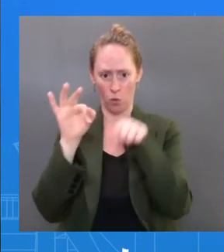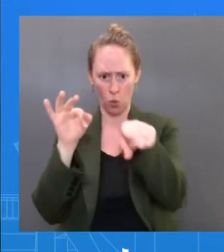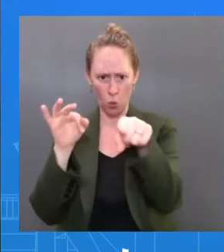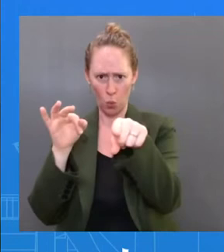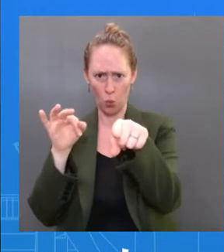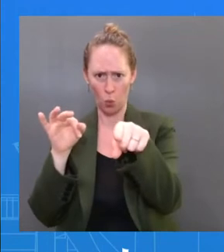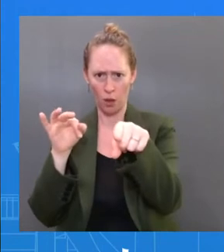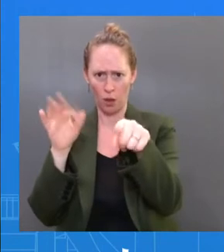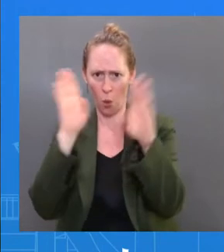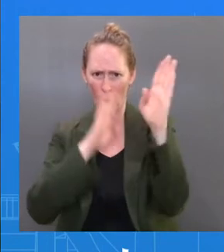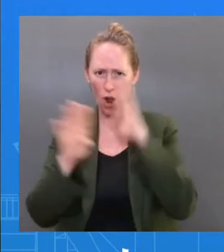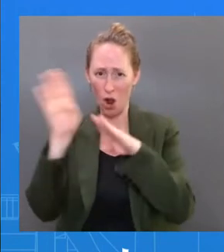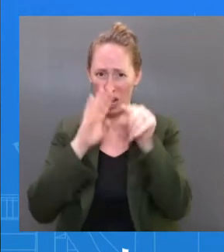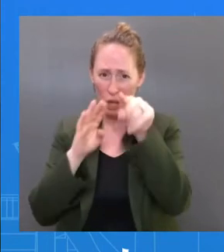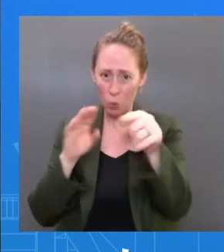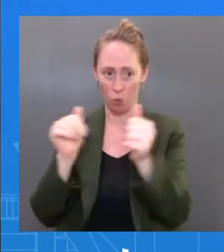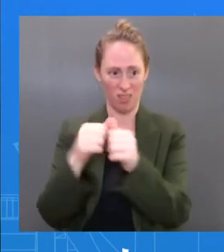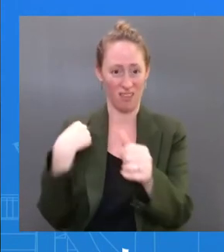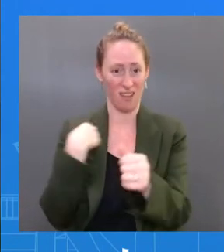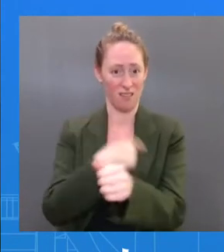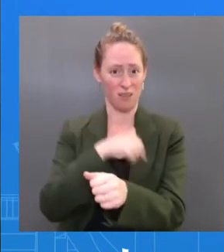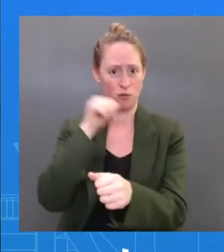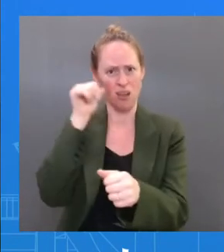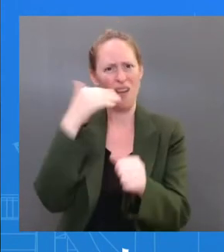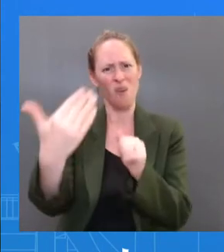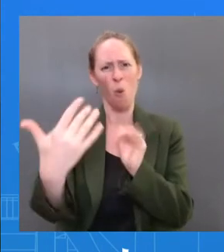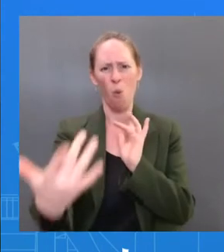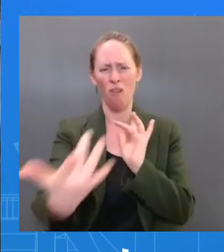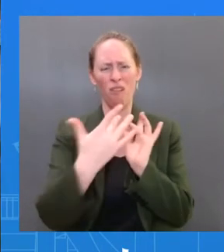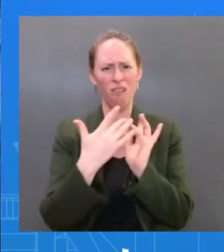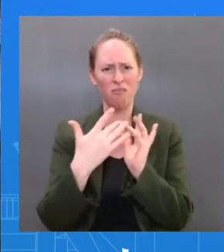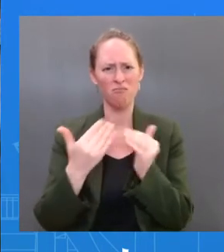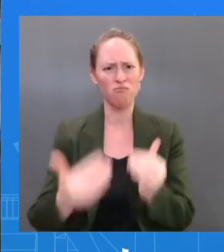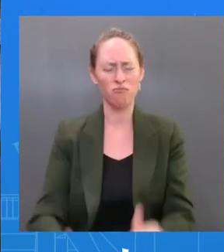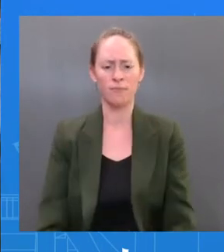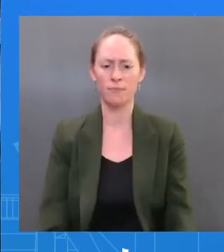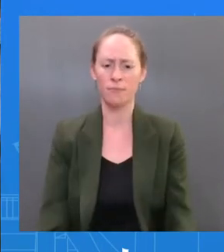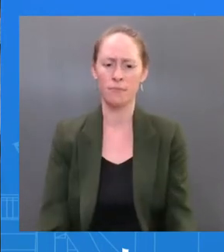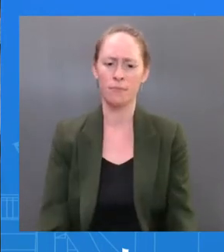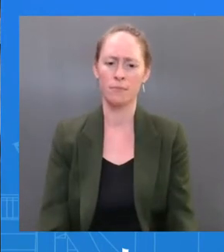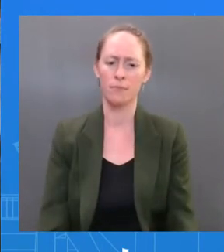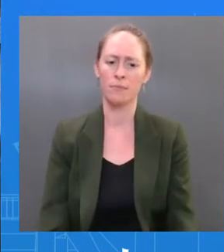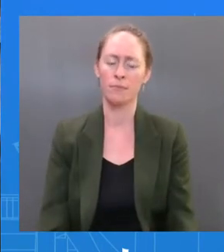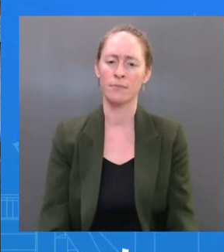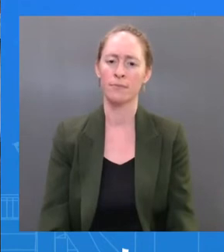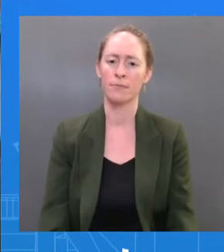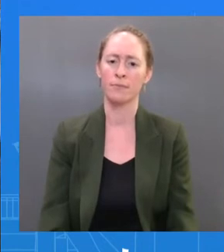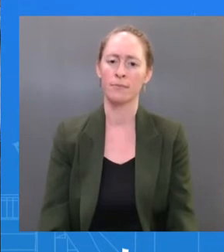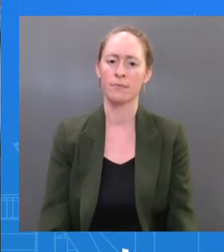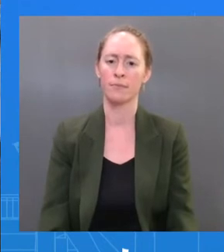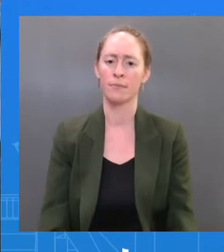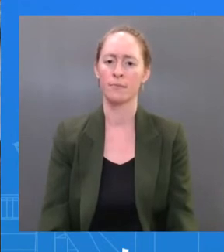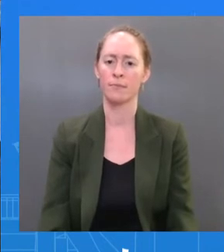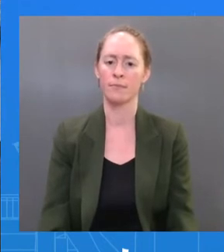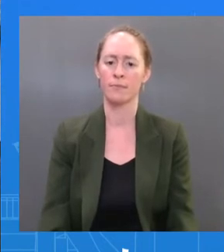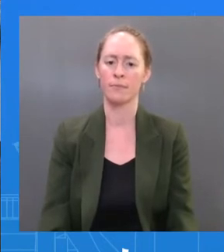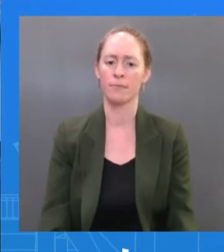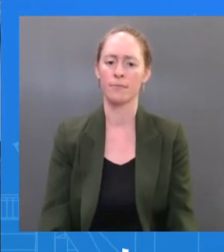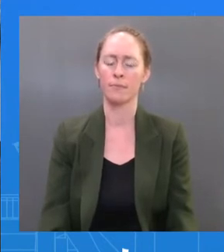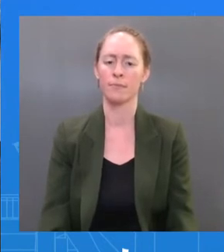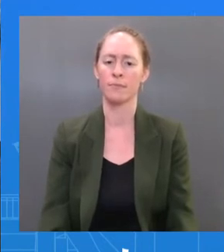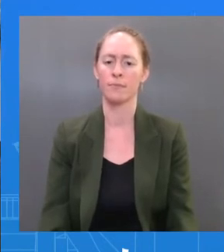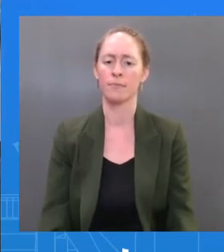have personal questions about yourself, feel free to reach out. I have one more. Just Ashley asked, as well, I think, about moving forward